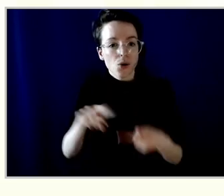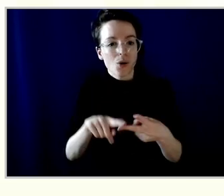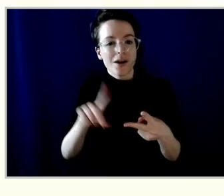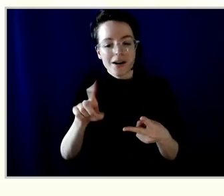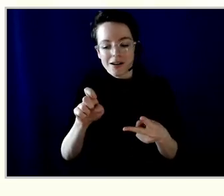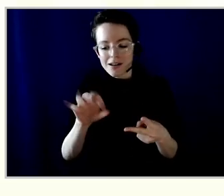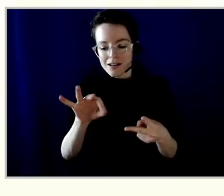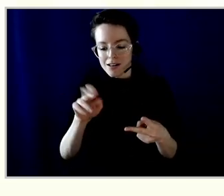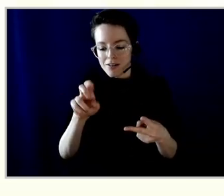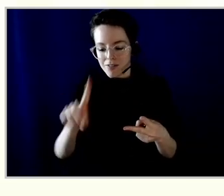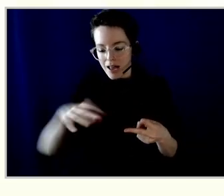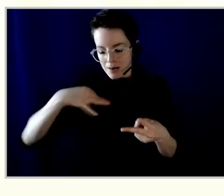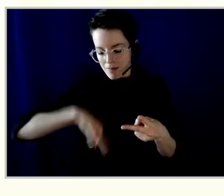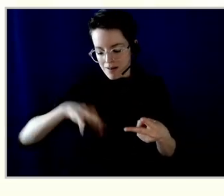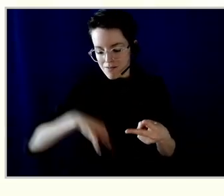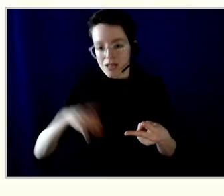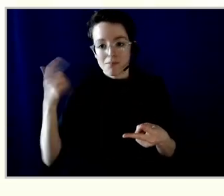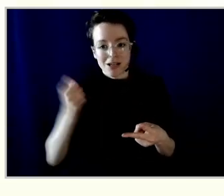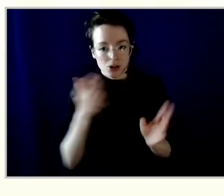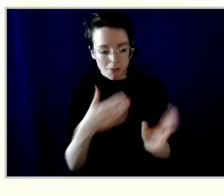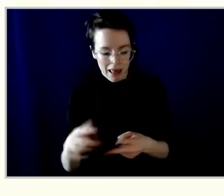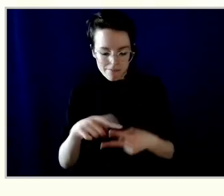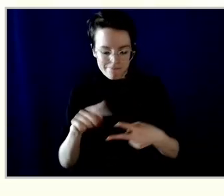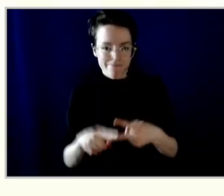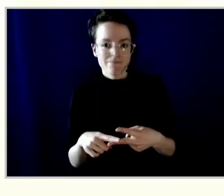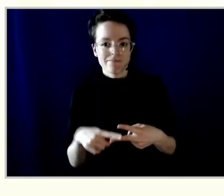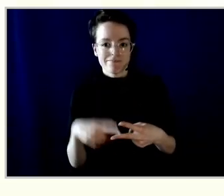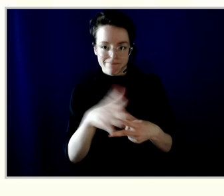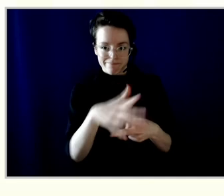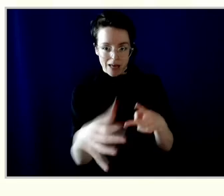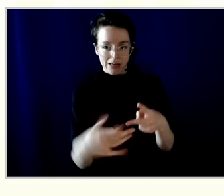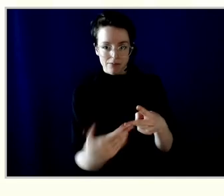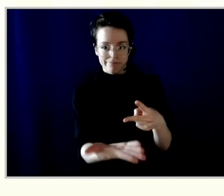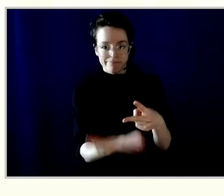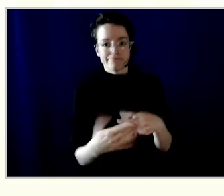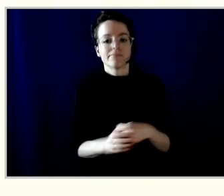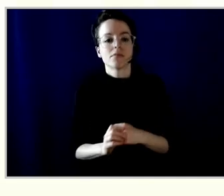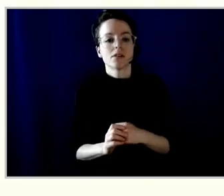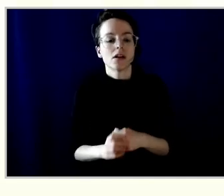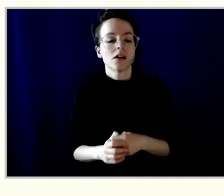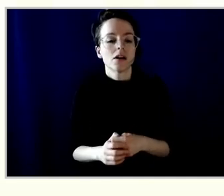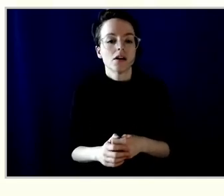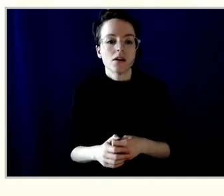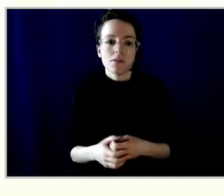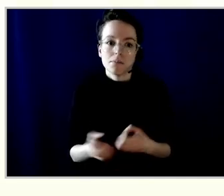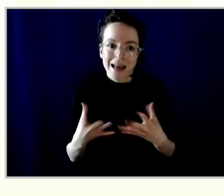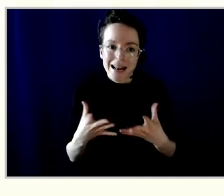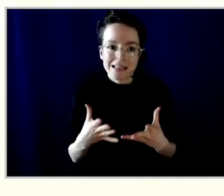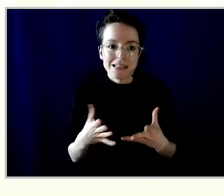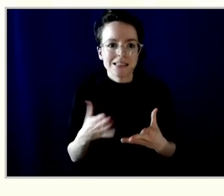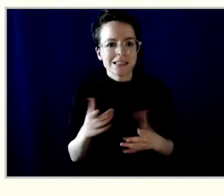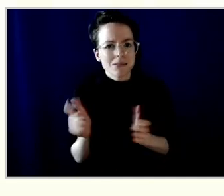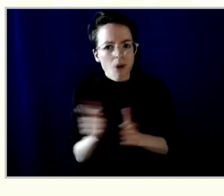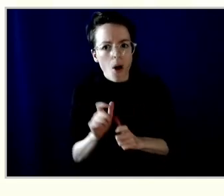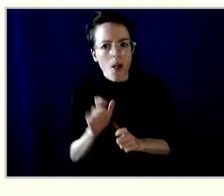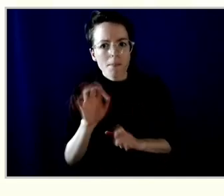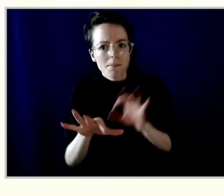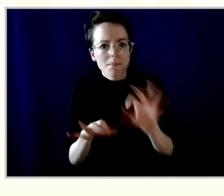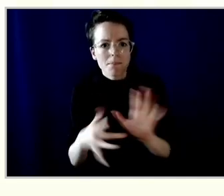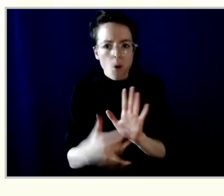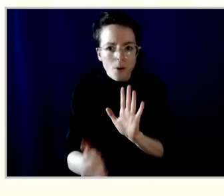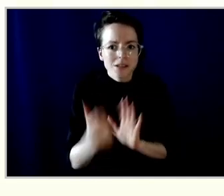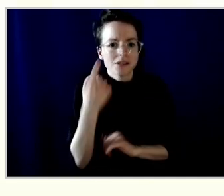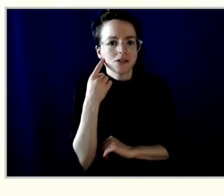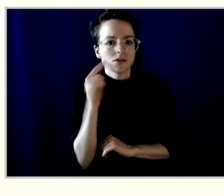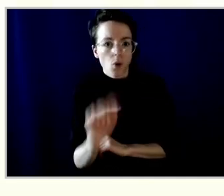our employees and more along with many smaller perks and many resources that we hope our employees use for mental health and the like.